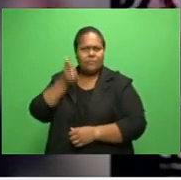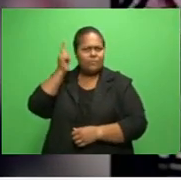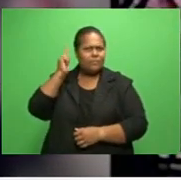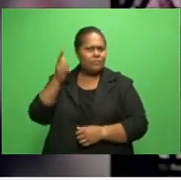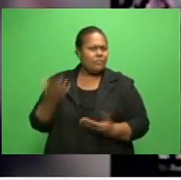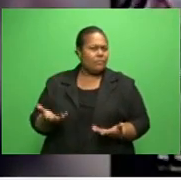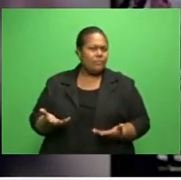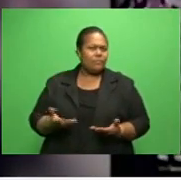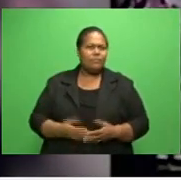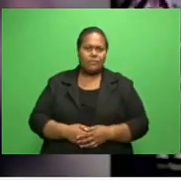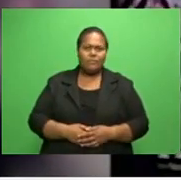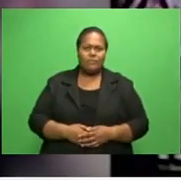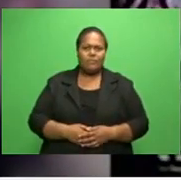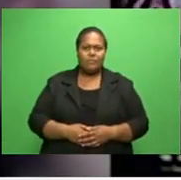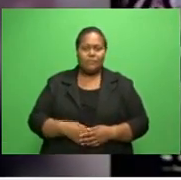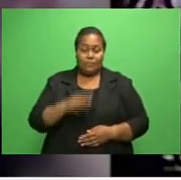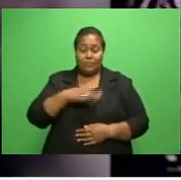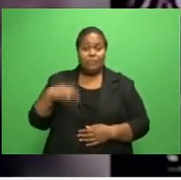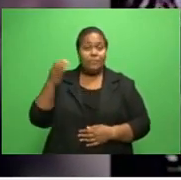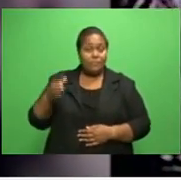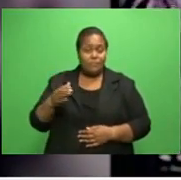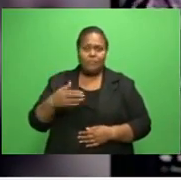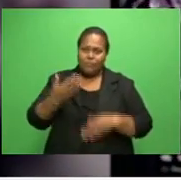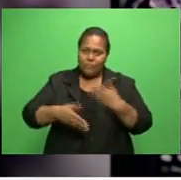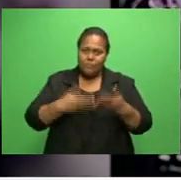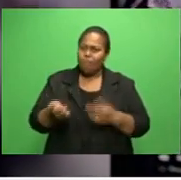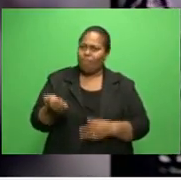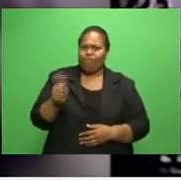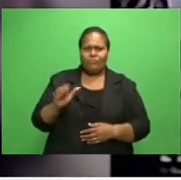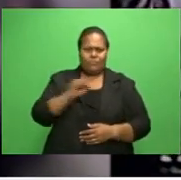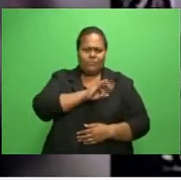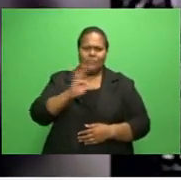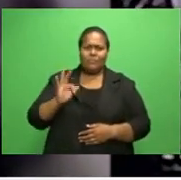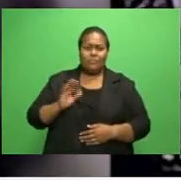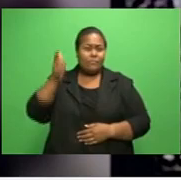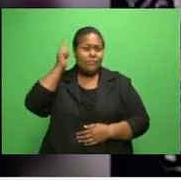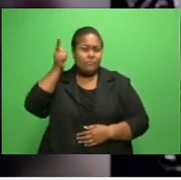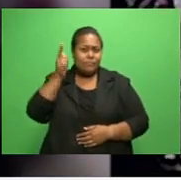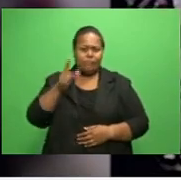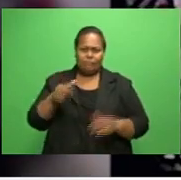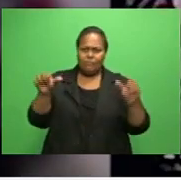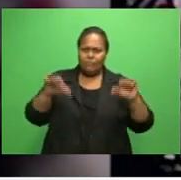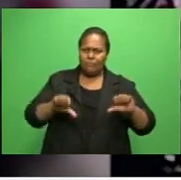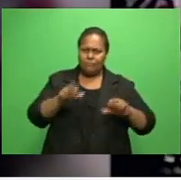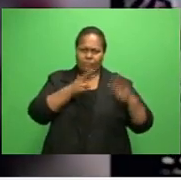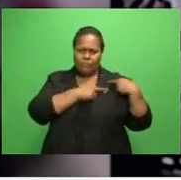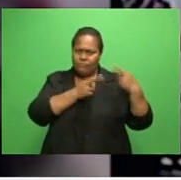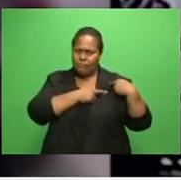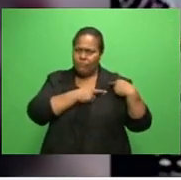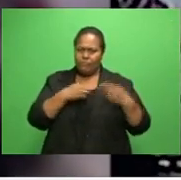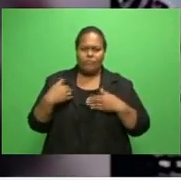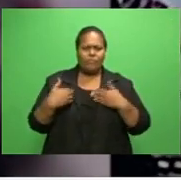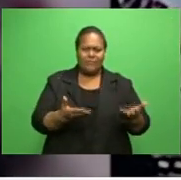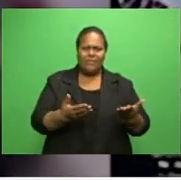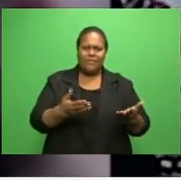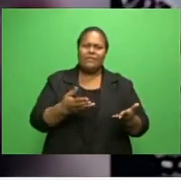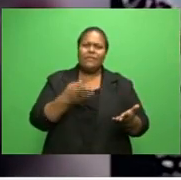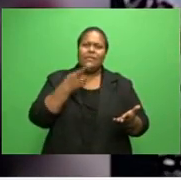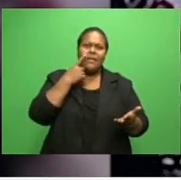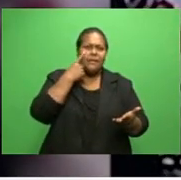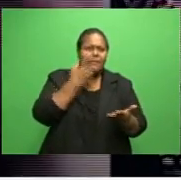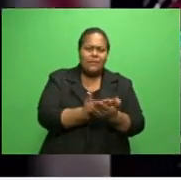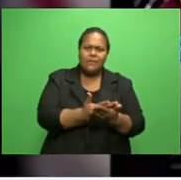Akbar says any official who fails in their responsibility to bring evidence to the attention of the Human Resource Department